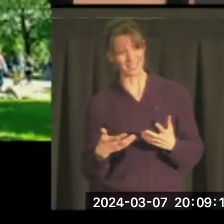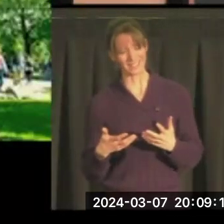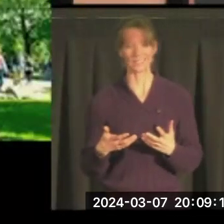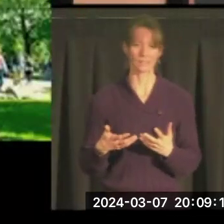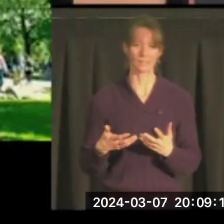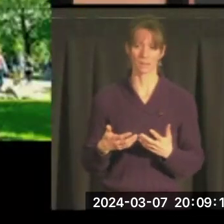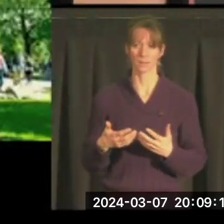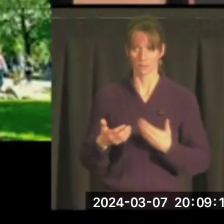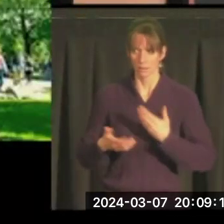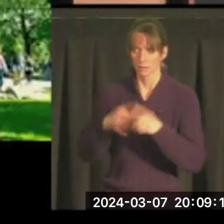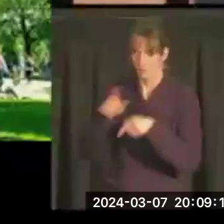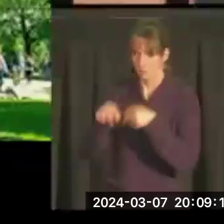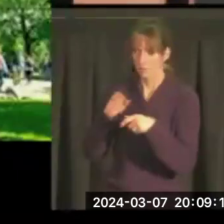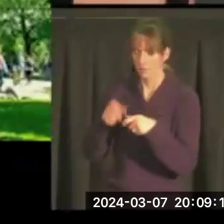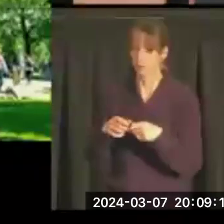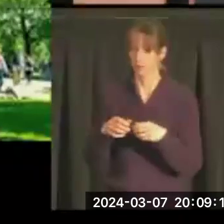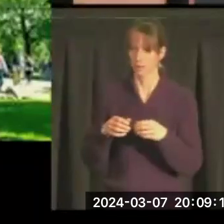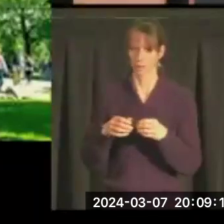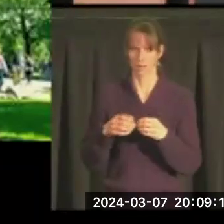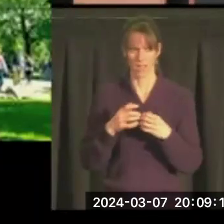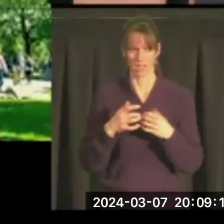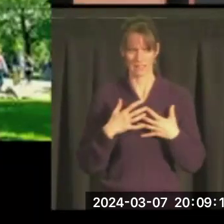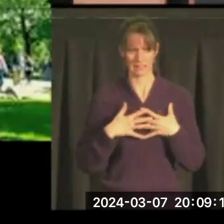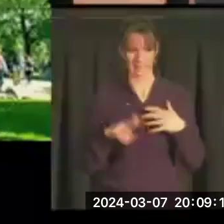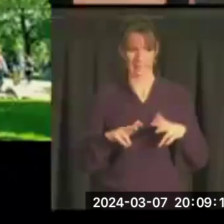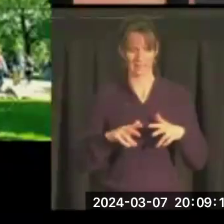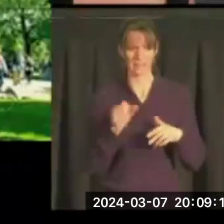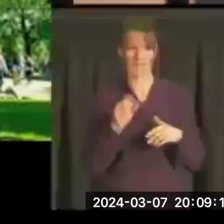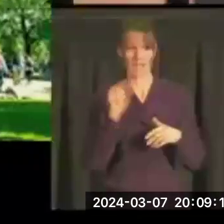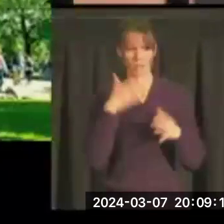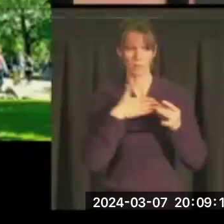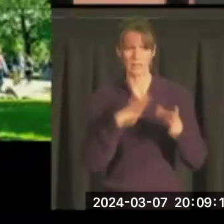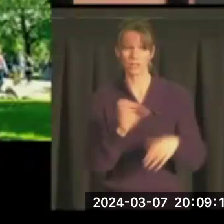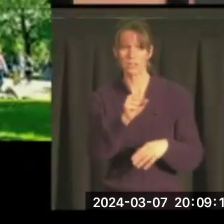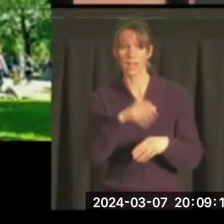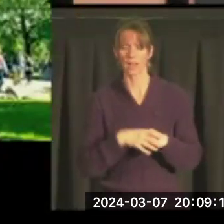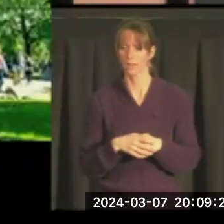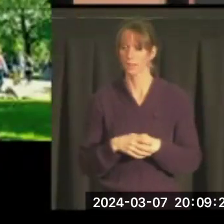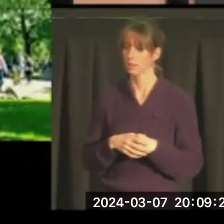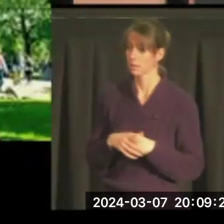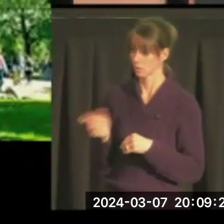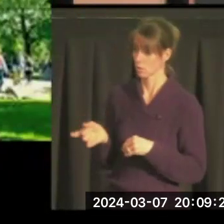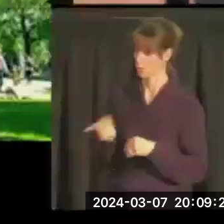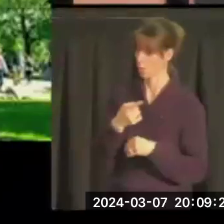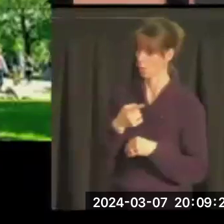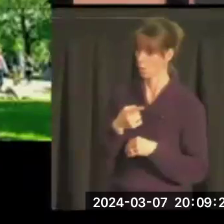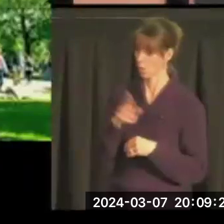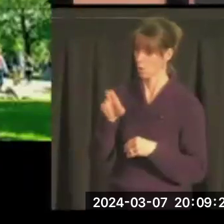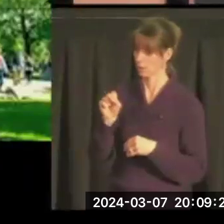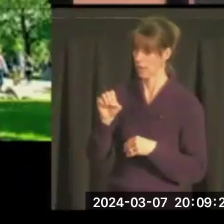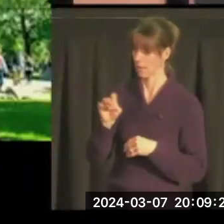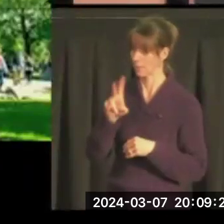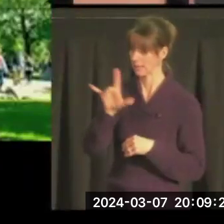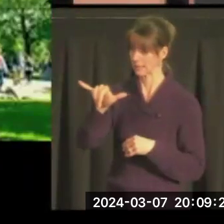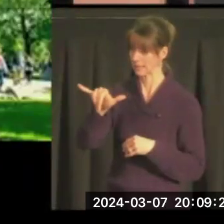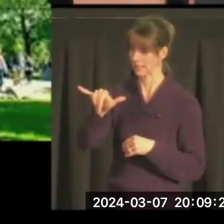this a little in more detail than I felt comfortable with. I said, yeah, government leaders. He said, you going to the U.S. Embassy by any